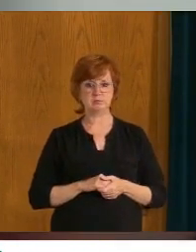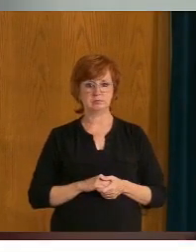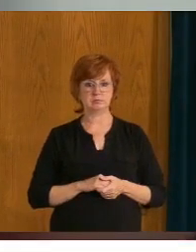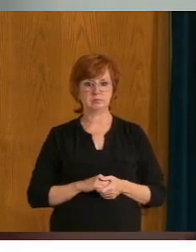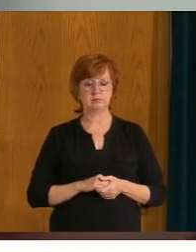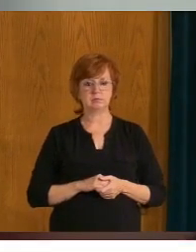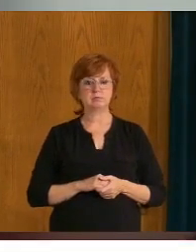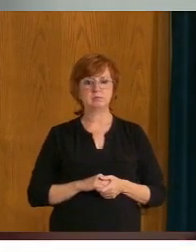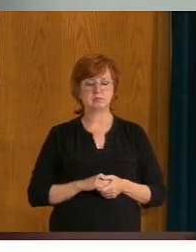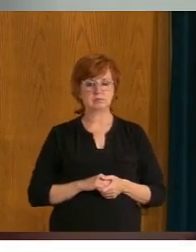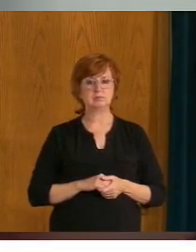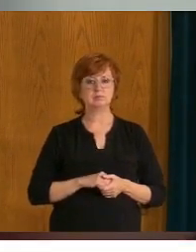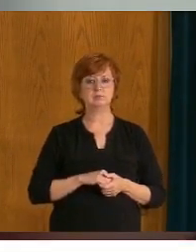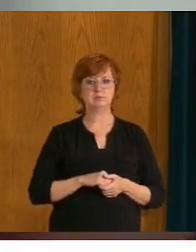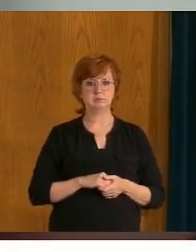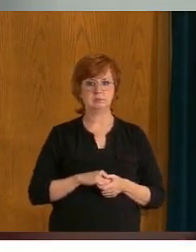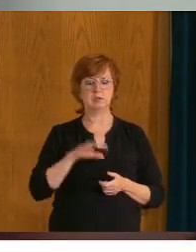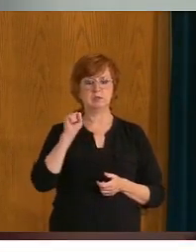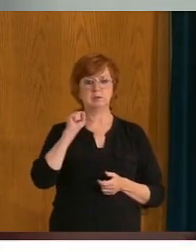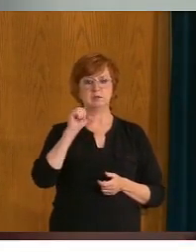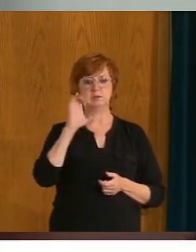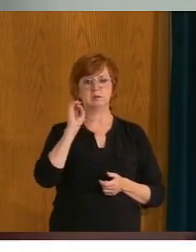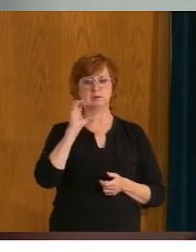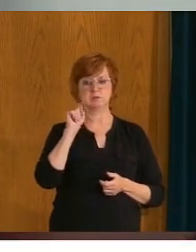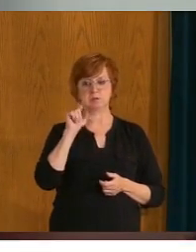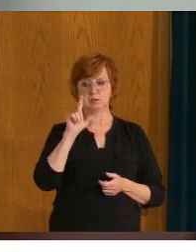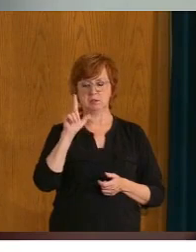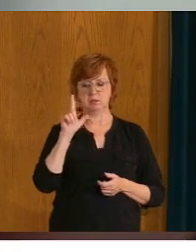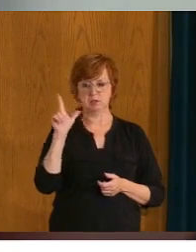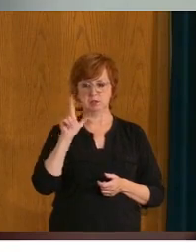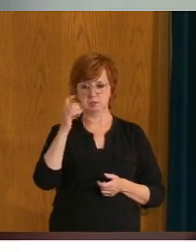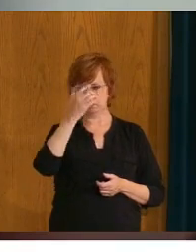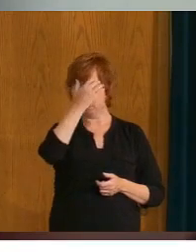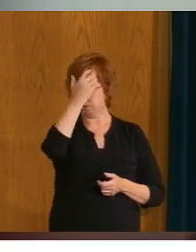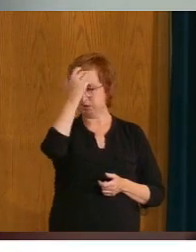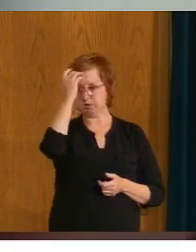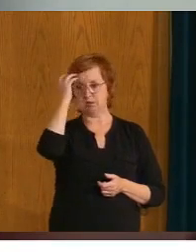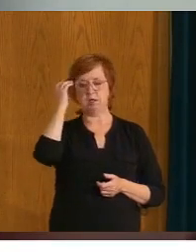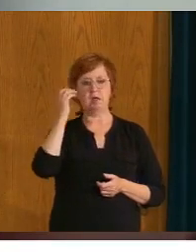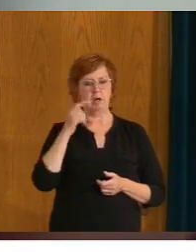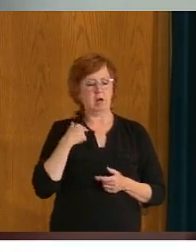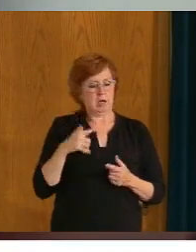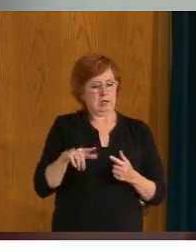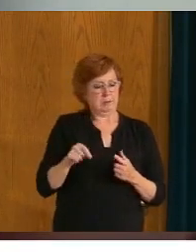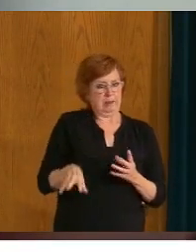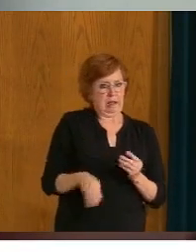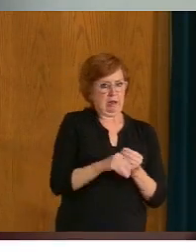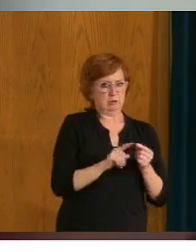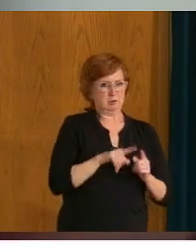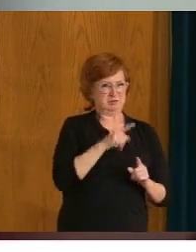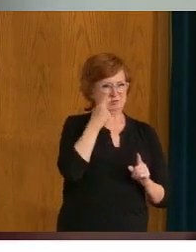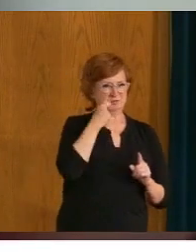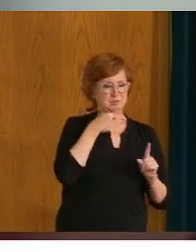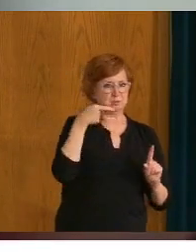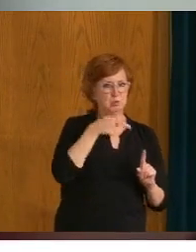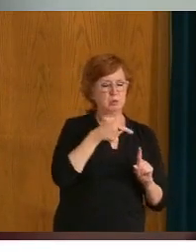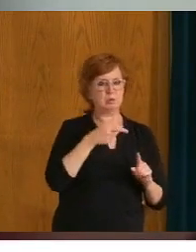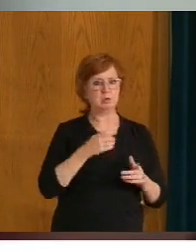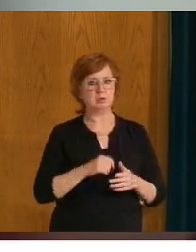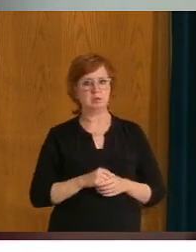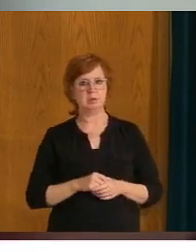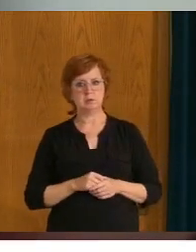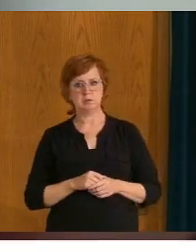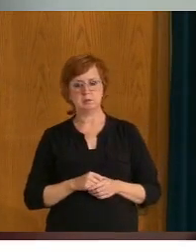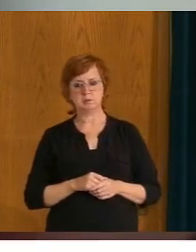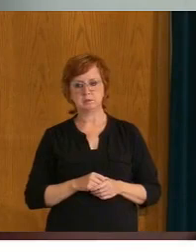Well, I think to your point, premier, if we just look at the numbers and the rapid rise and second doses that we've been seeing across the province over the last few years.